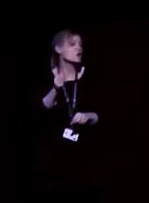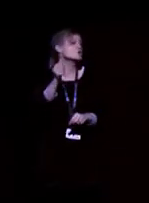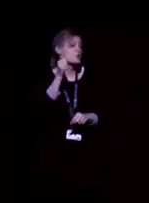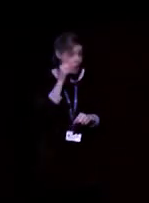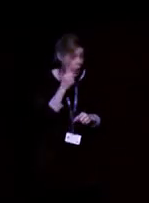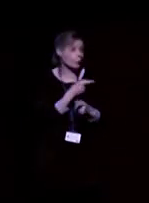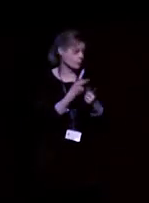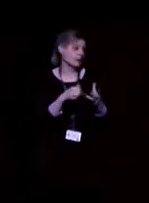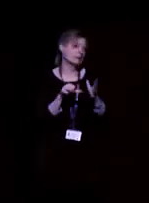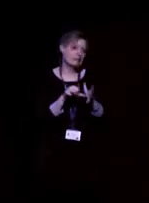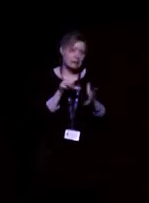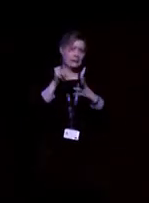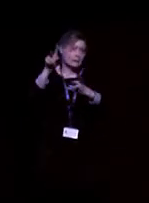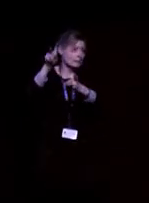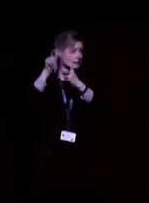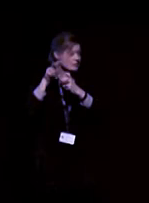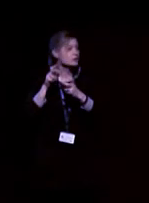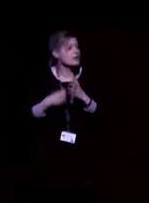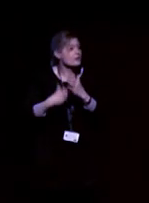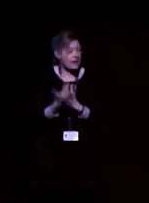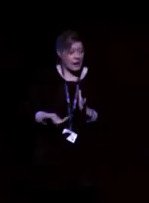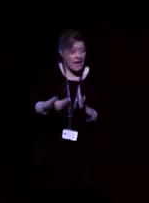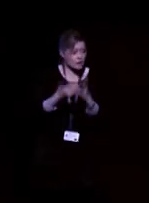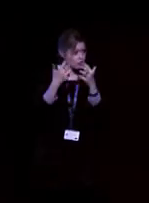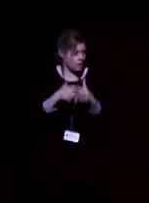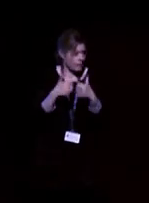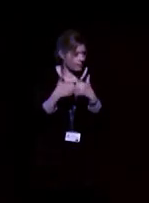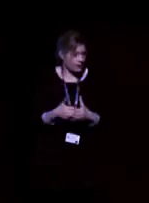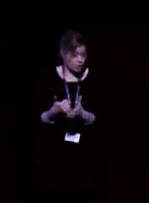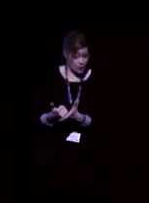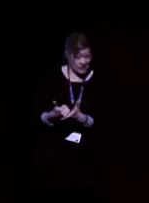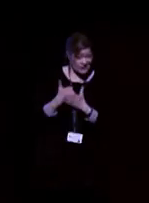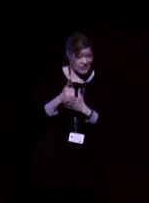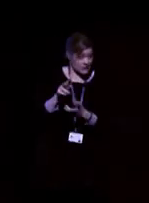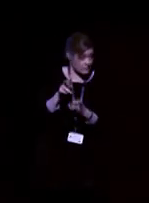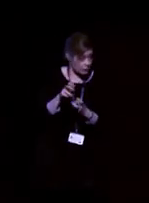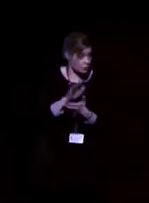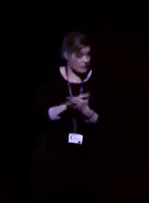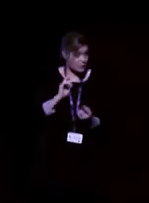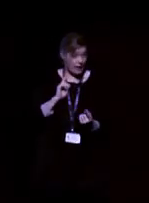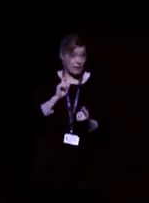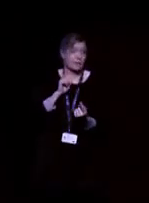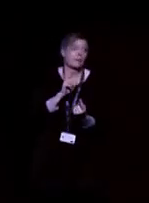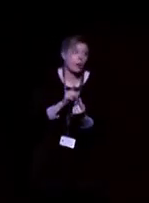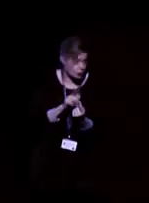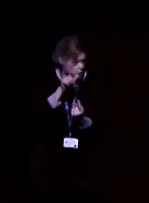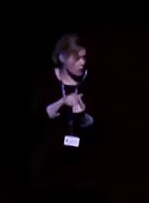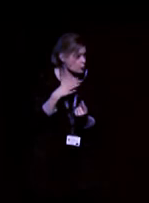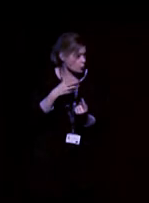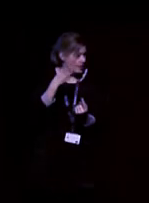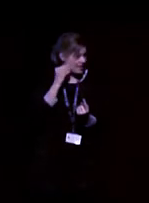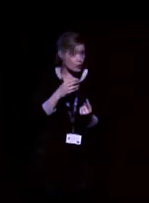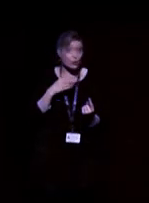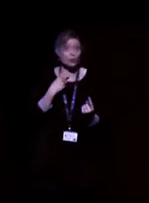assistive listening devices, which basically allow you to be closer to the person you want to hear. So although you can't always